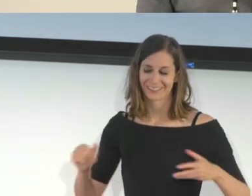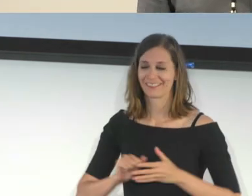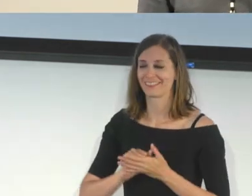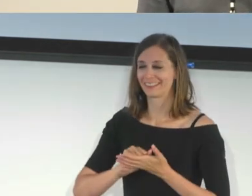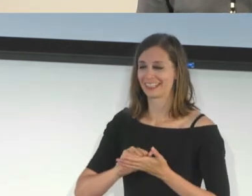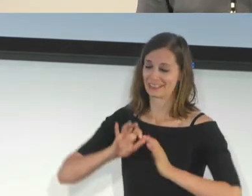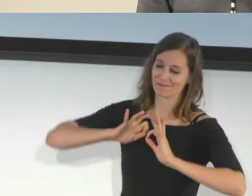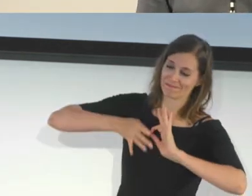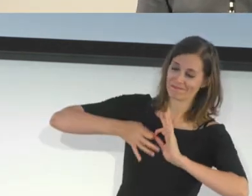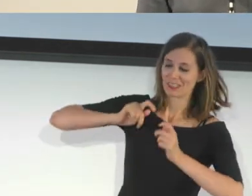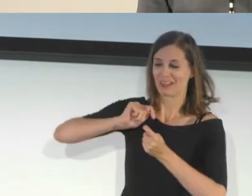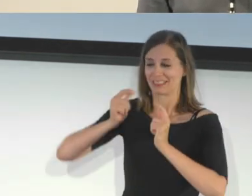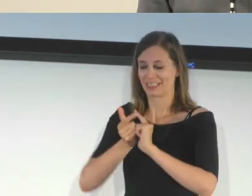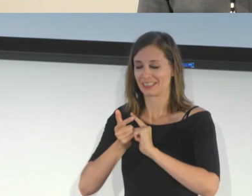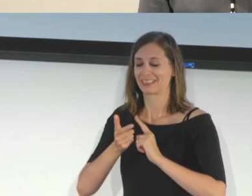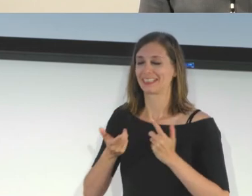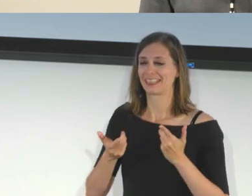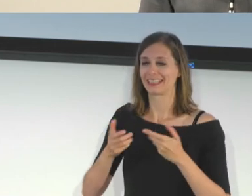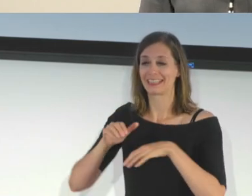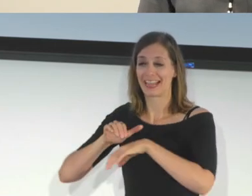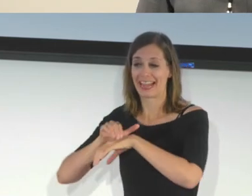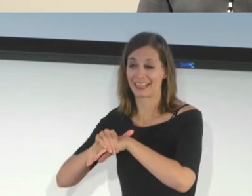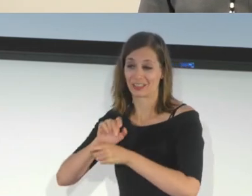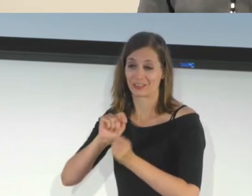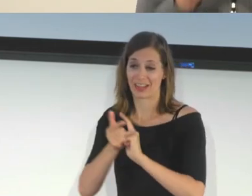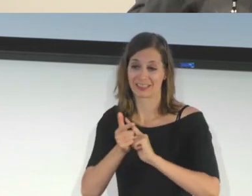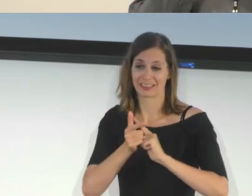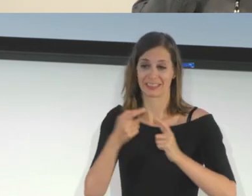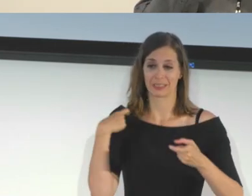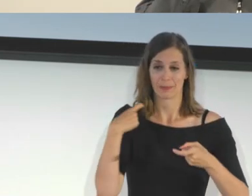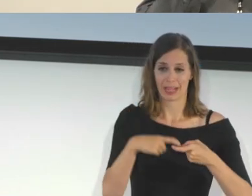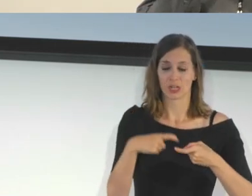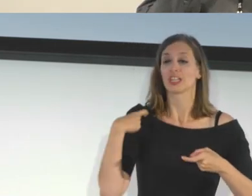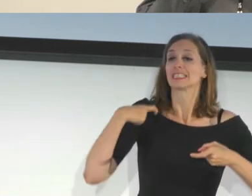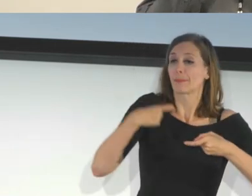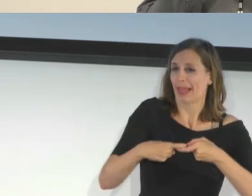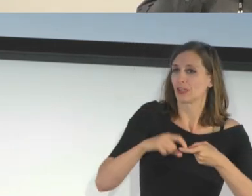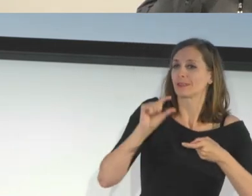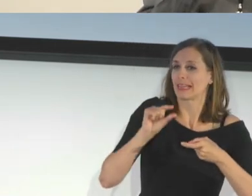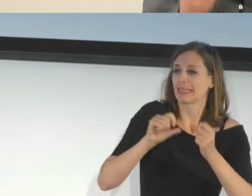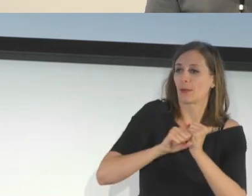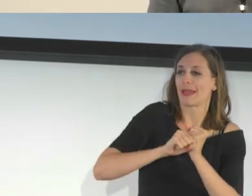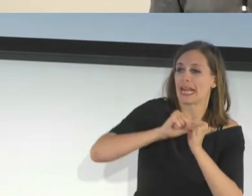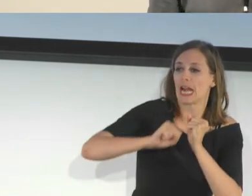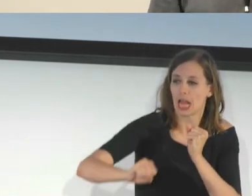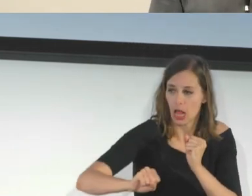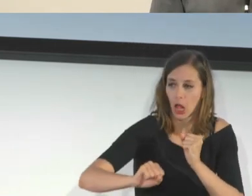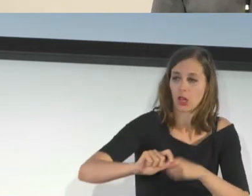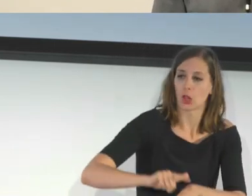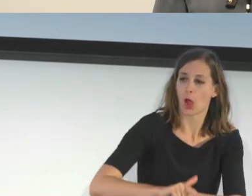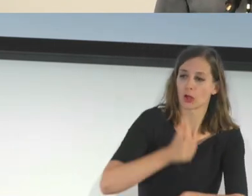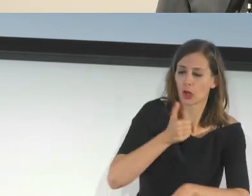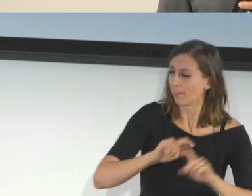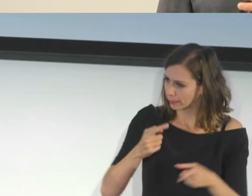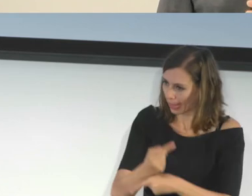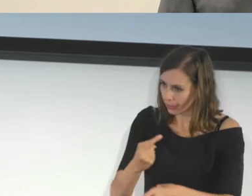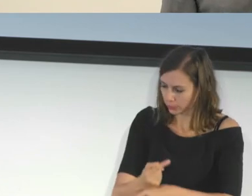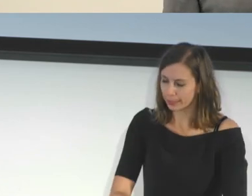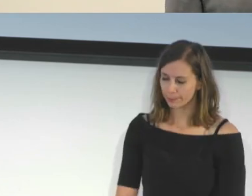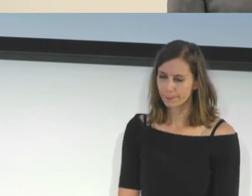the English to Spanish part there, it was a longer one, but it was quite accurate. It's very interesting there.